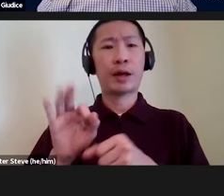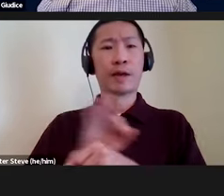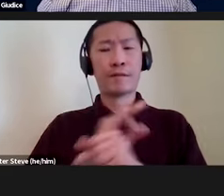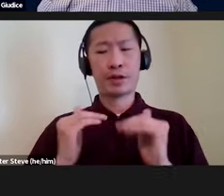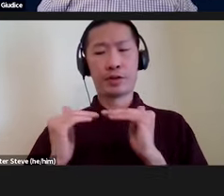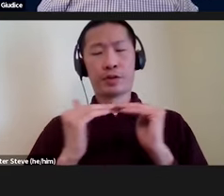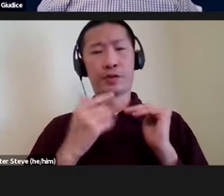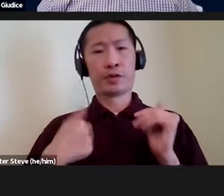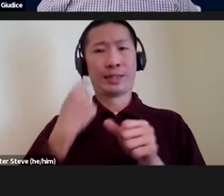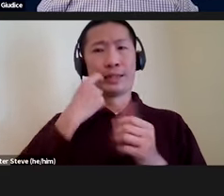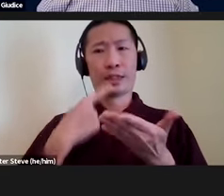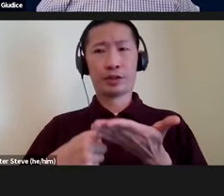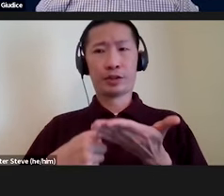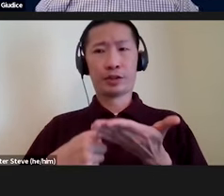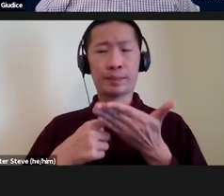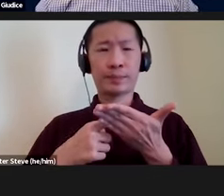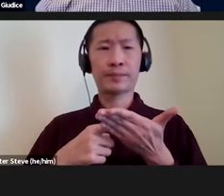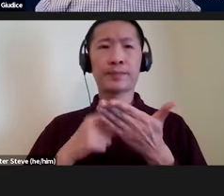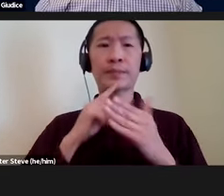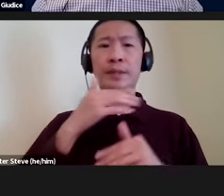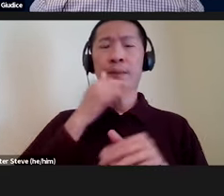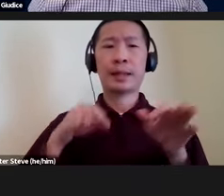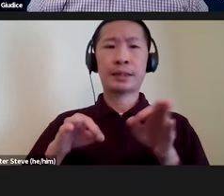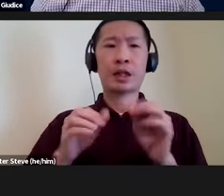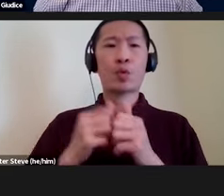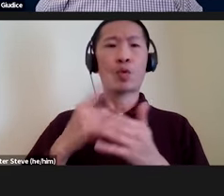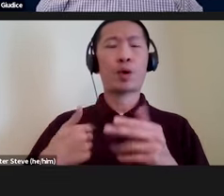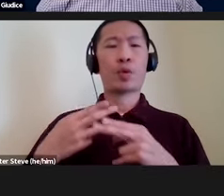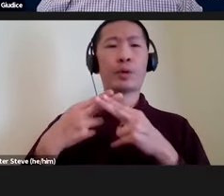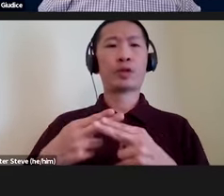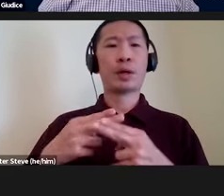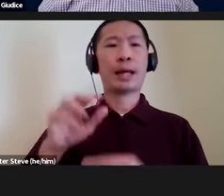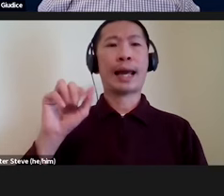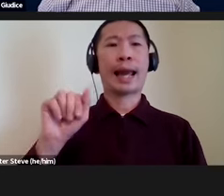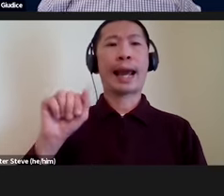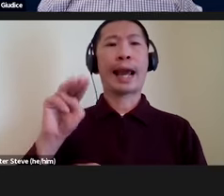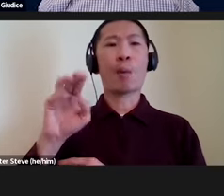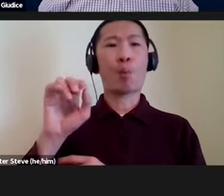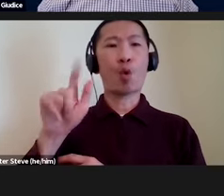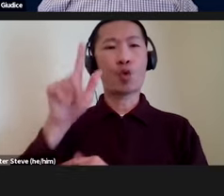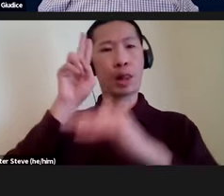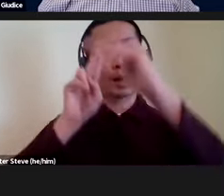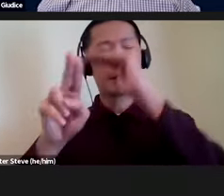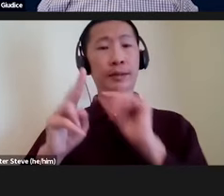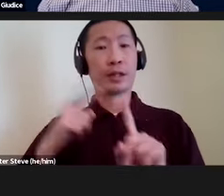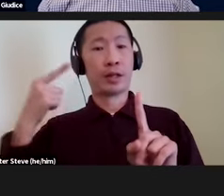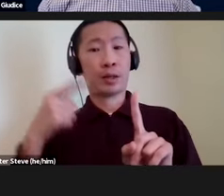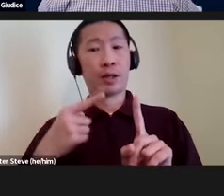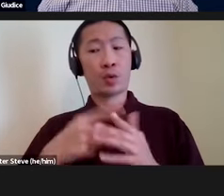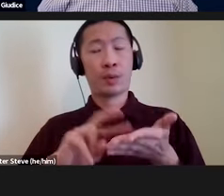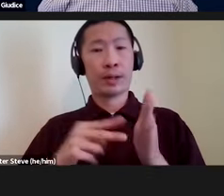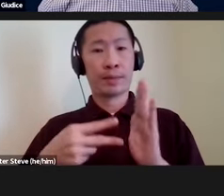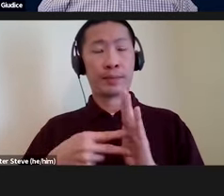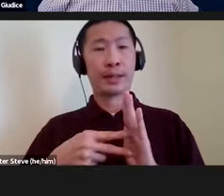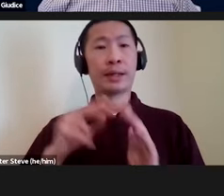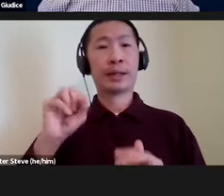we just talked about is best explained by what we call the amodal hypothesis. And the bottom line of what this means is that